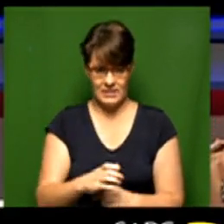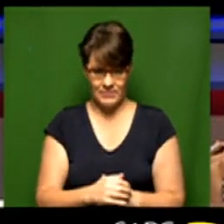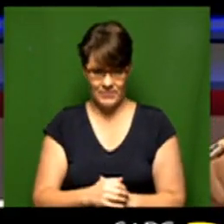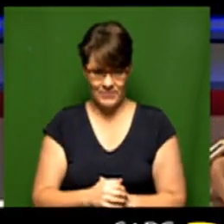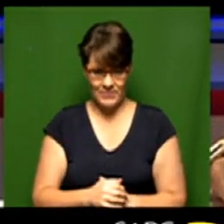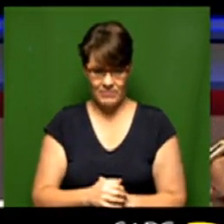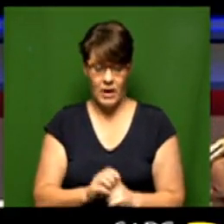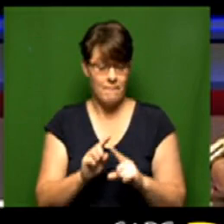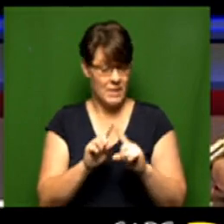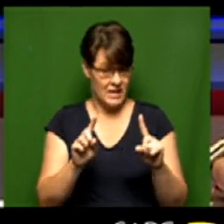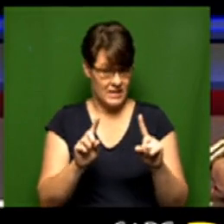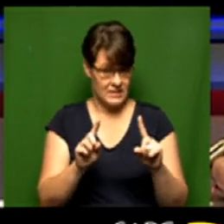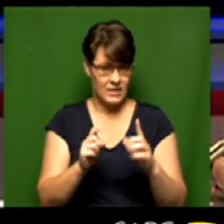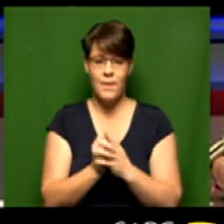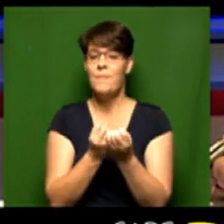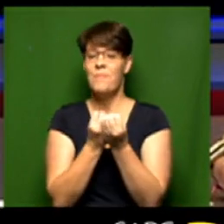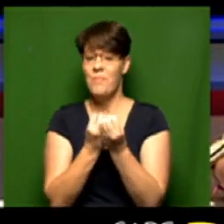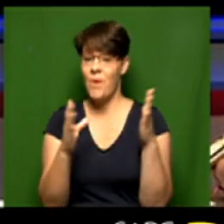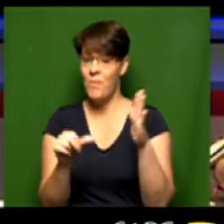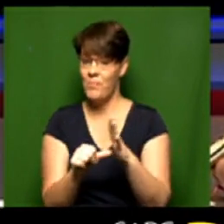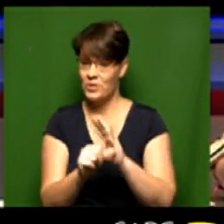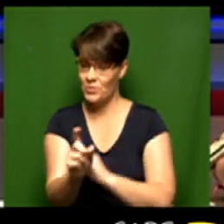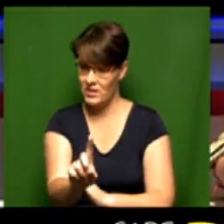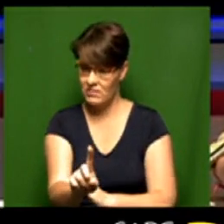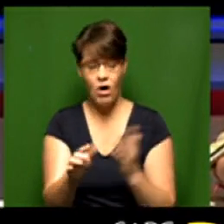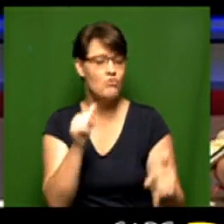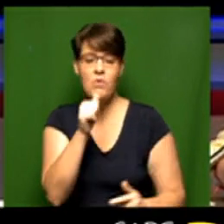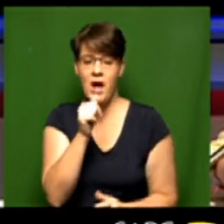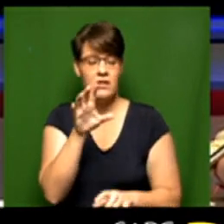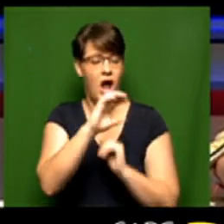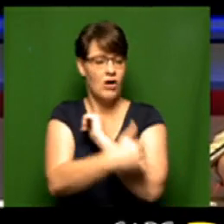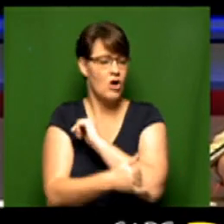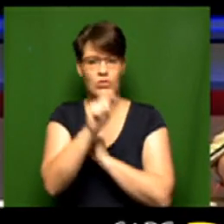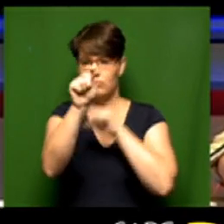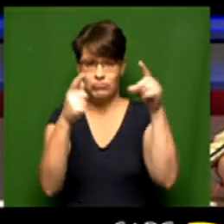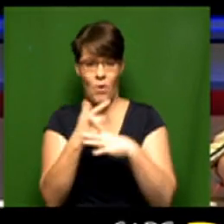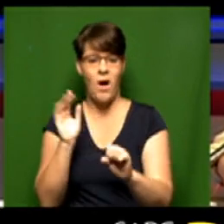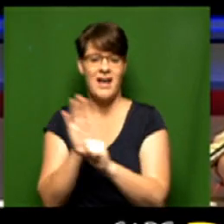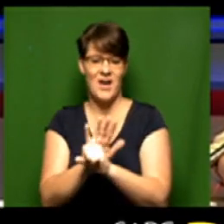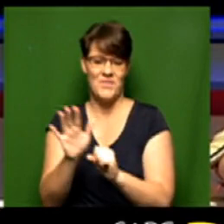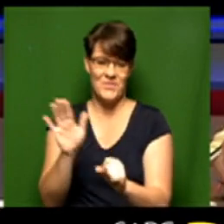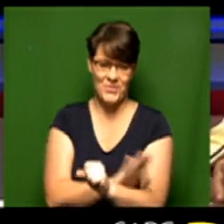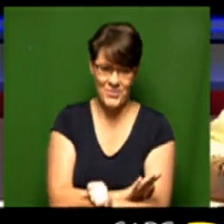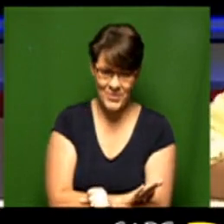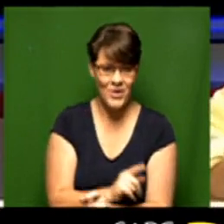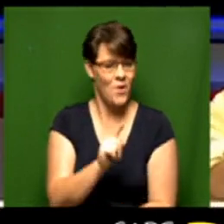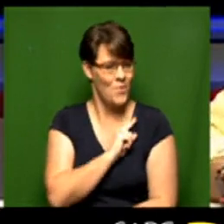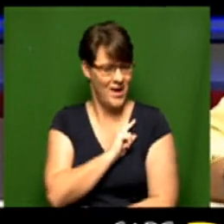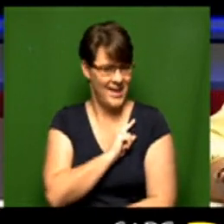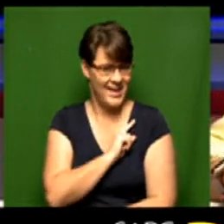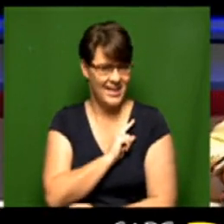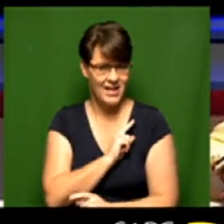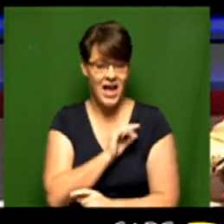in Auckland Park but most importantly and for wherever you are in the country we've got you covered because we've got of course